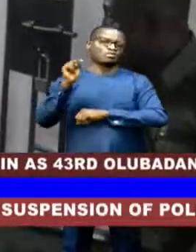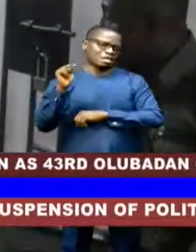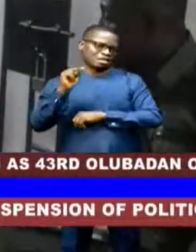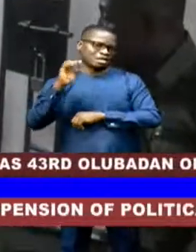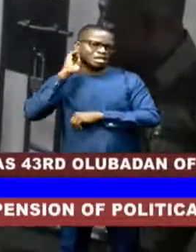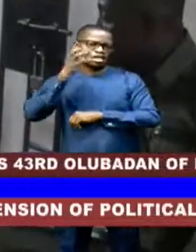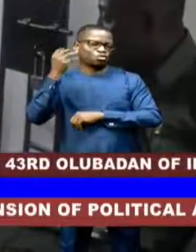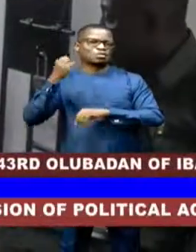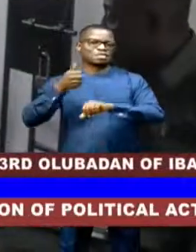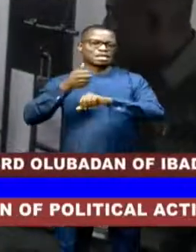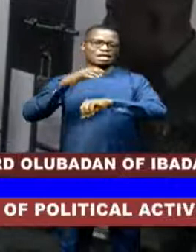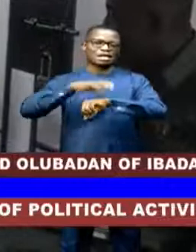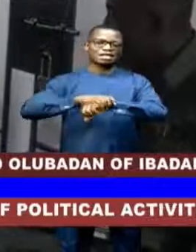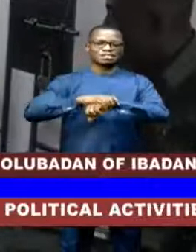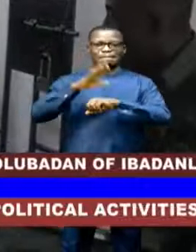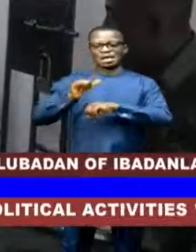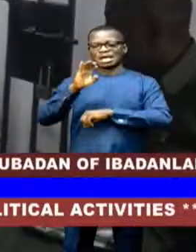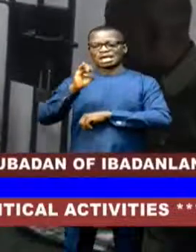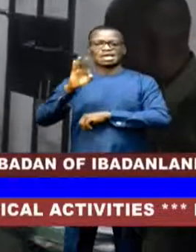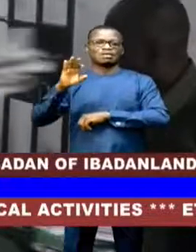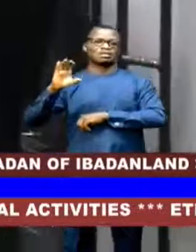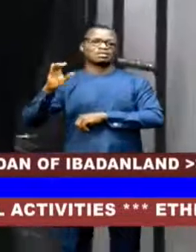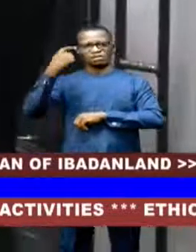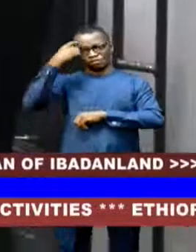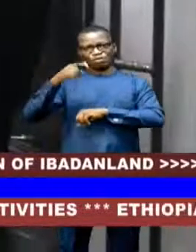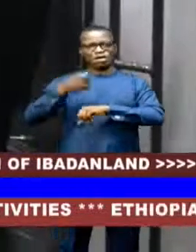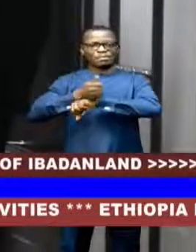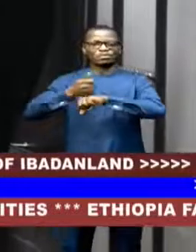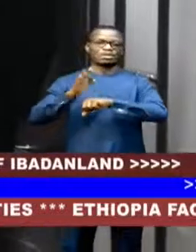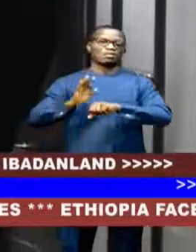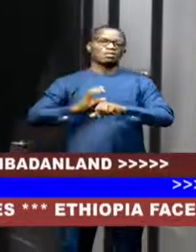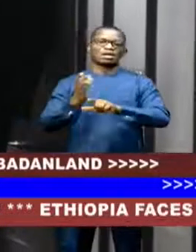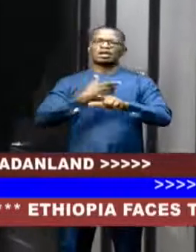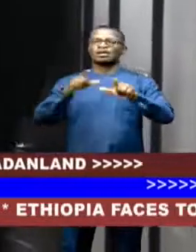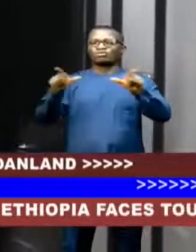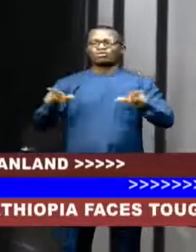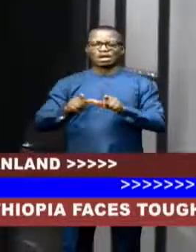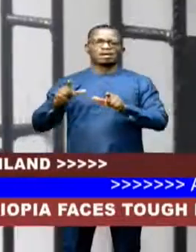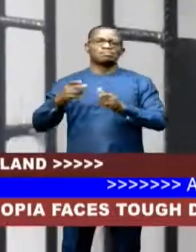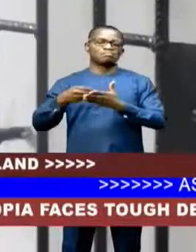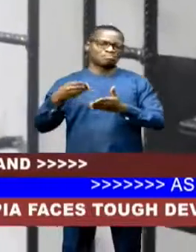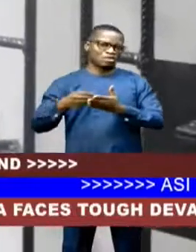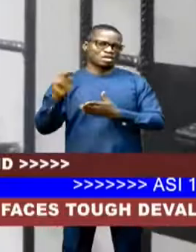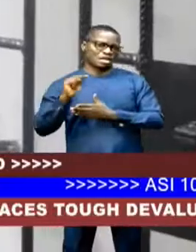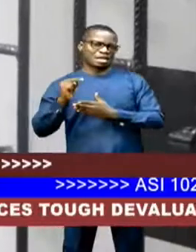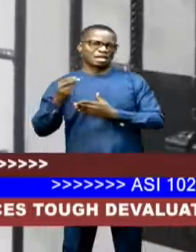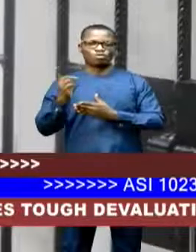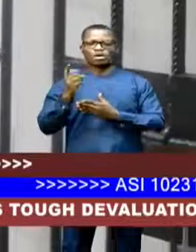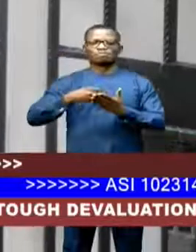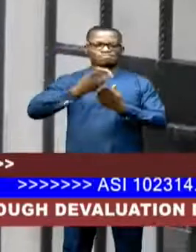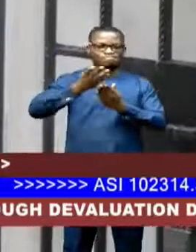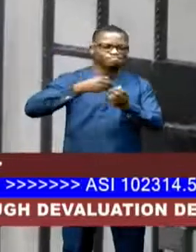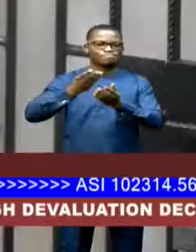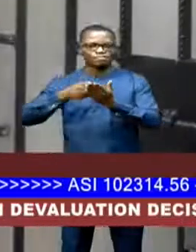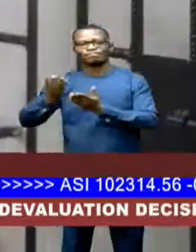arrested by the EFCC for abusing the local currency and for mutilating the naira notes, where he sprayed 400